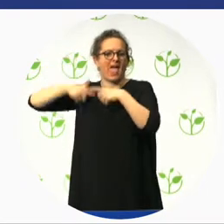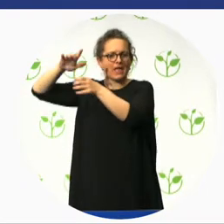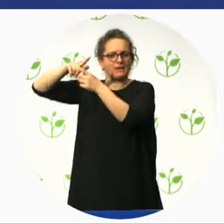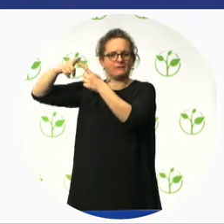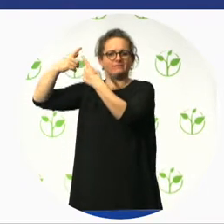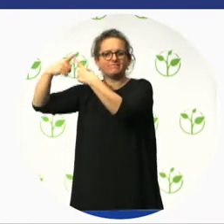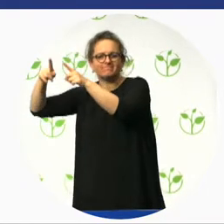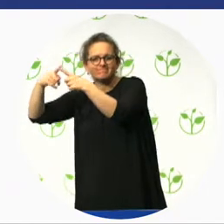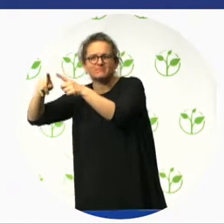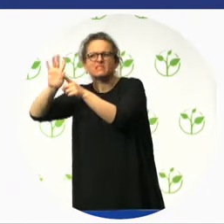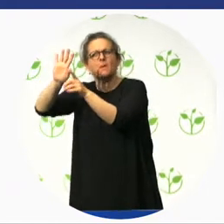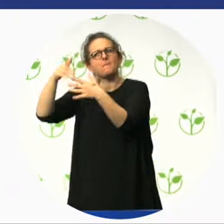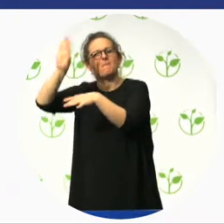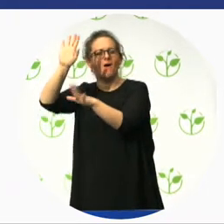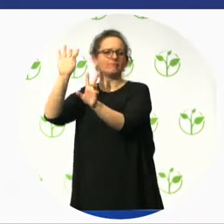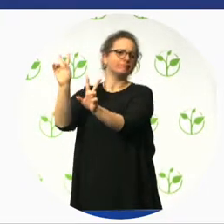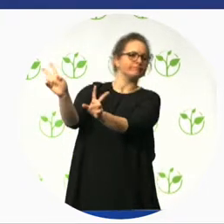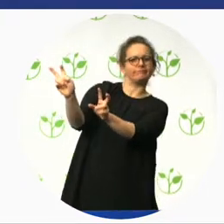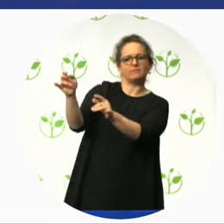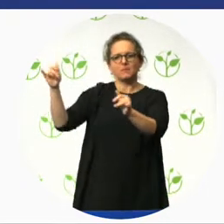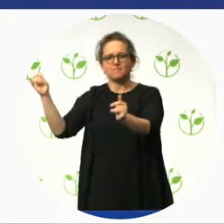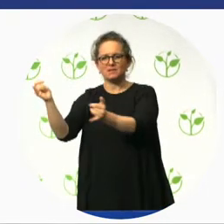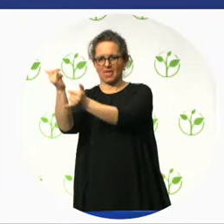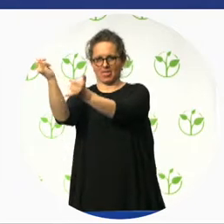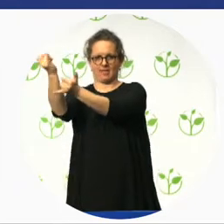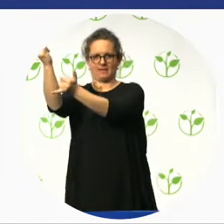were here for the last session had really fantastic examples of.